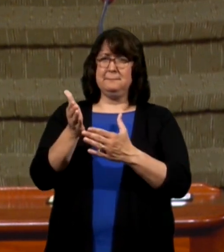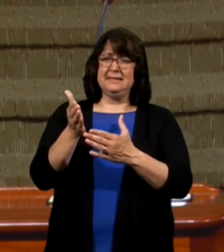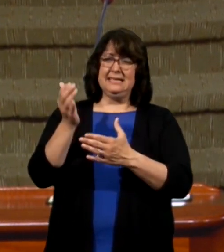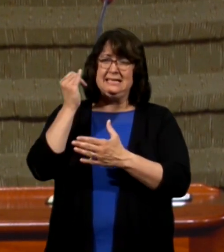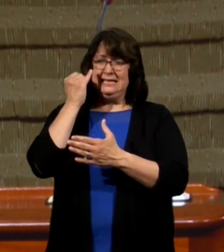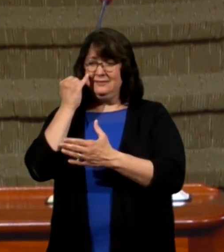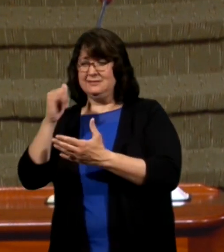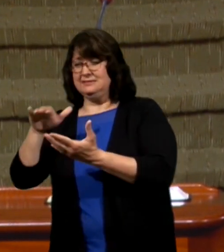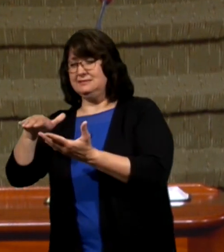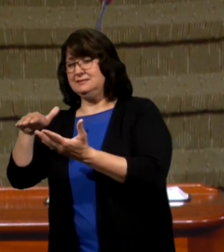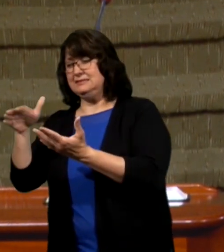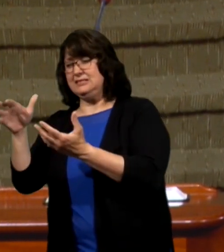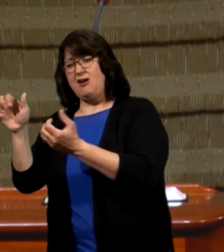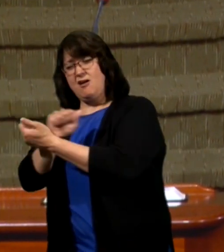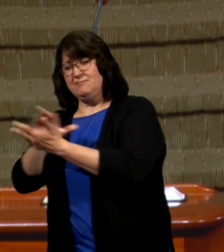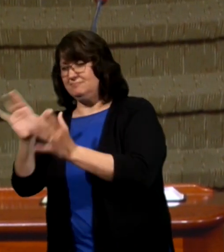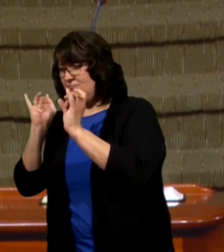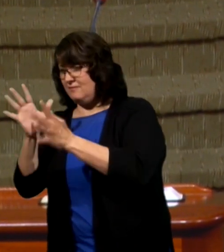and death